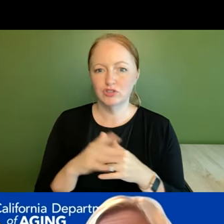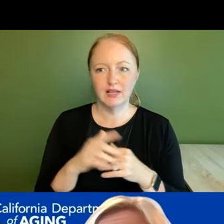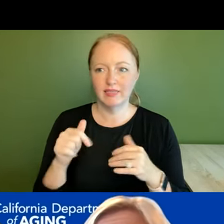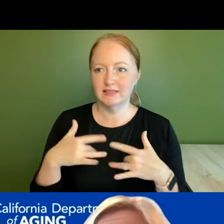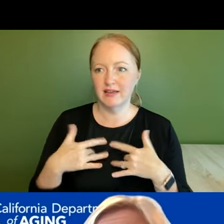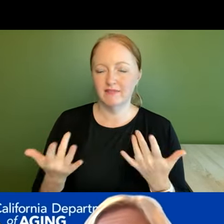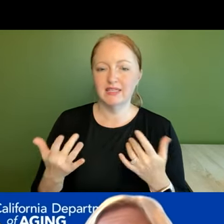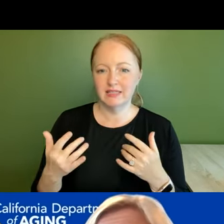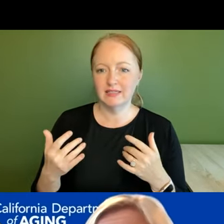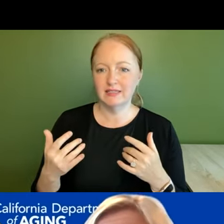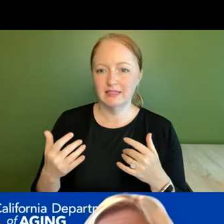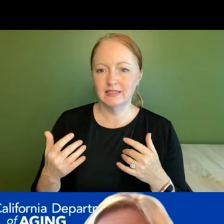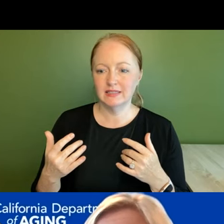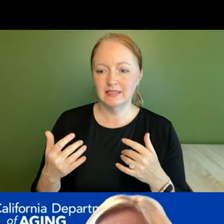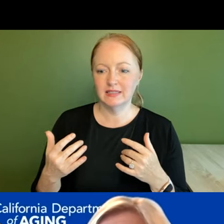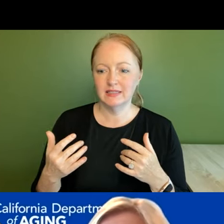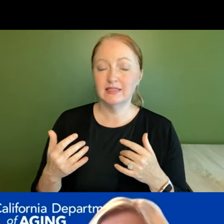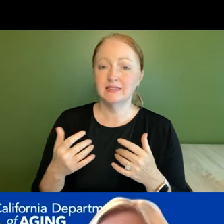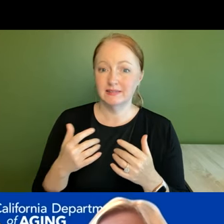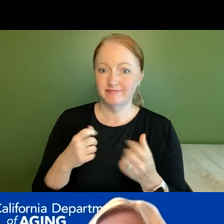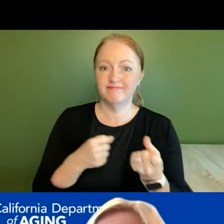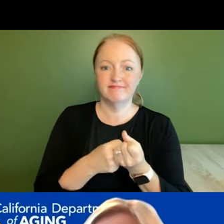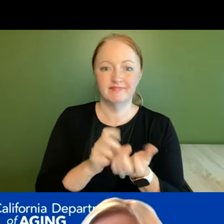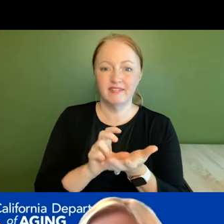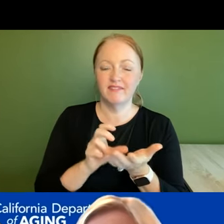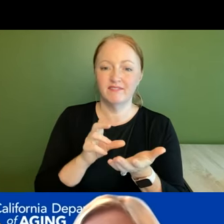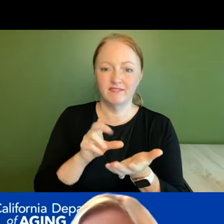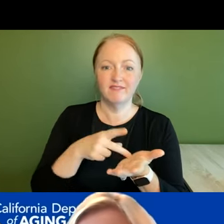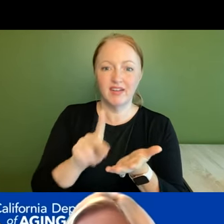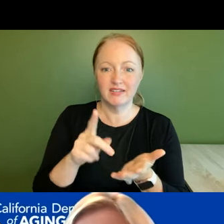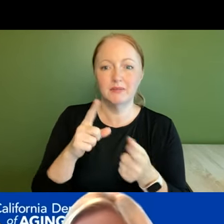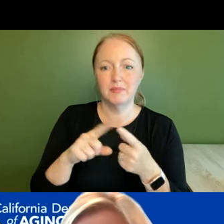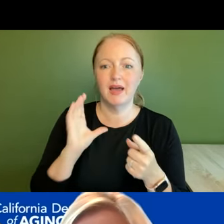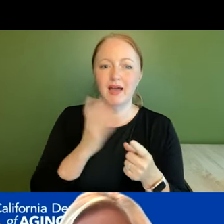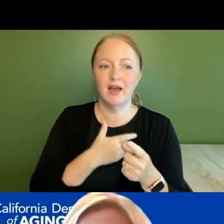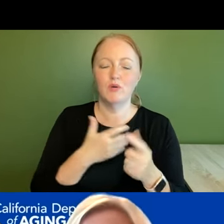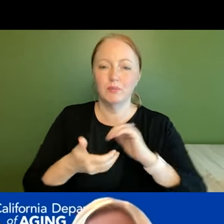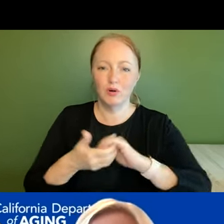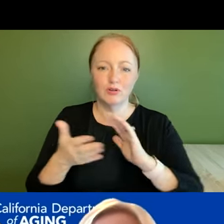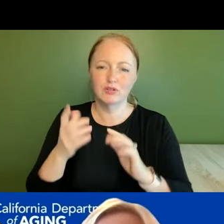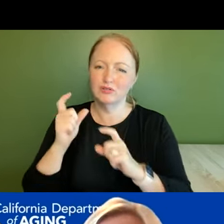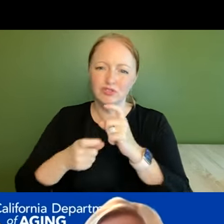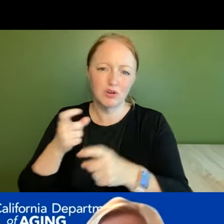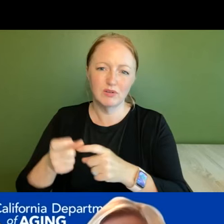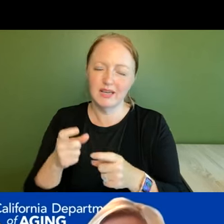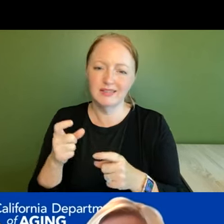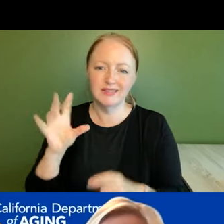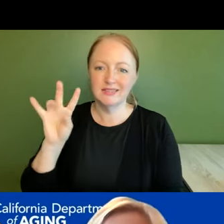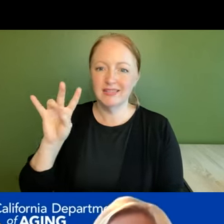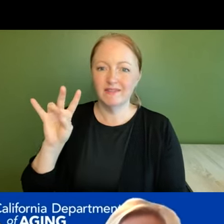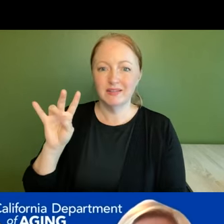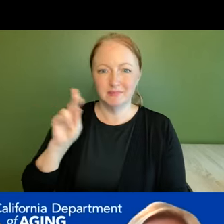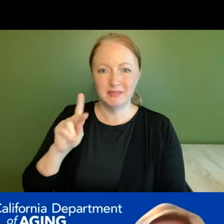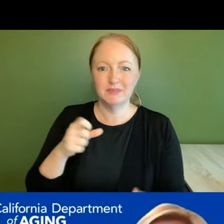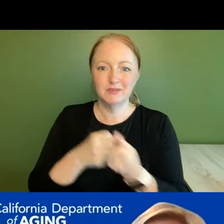event um is underwritten and sponsored by our generous philanthropic partners seven funders